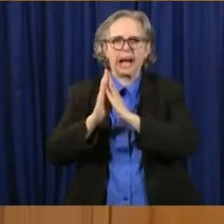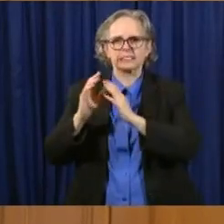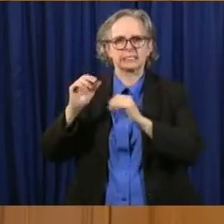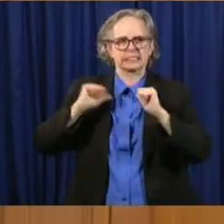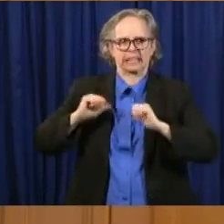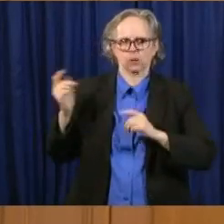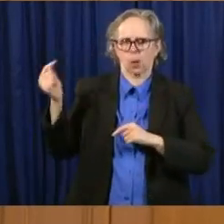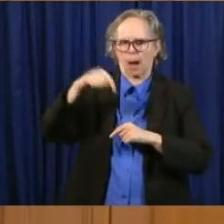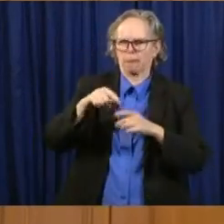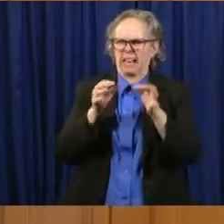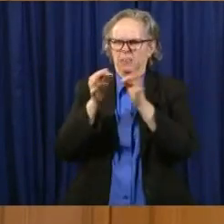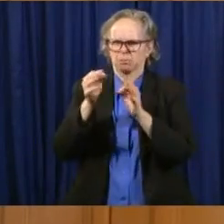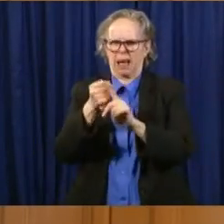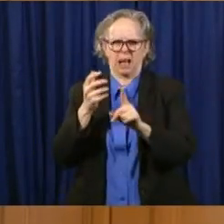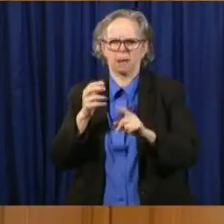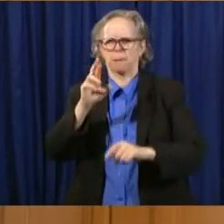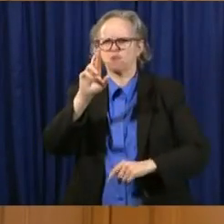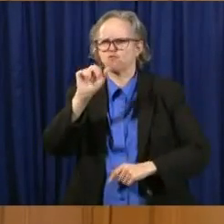Thank you. Yeah, thank you.